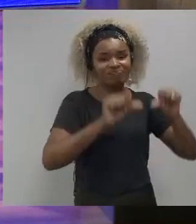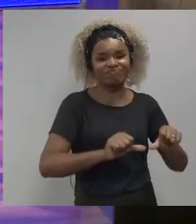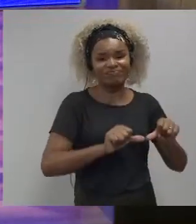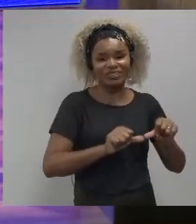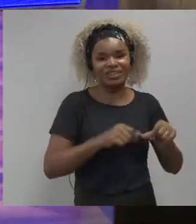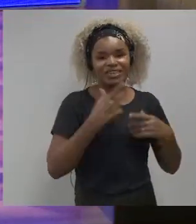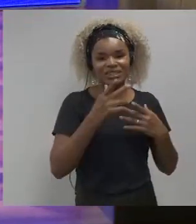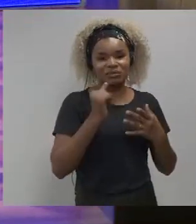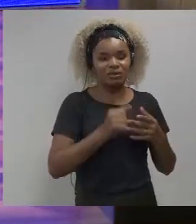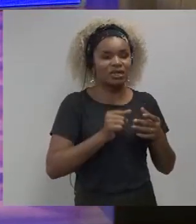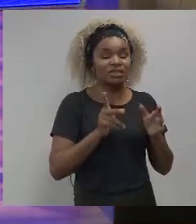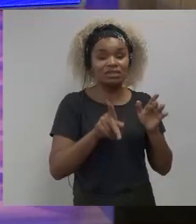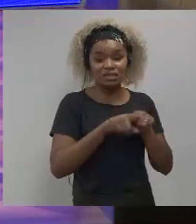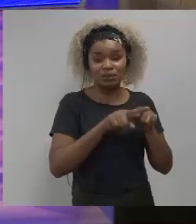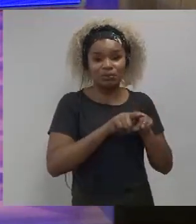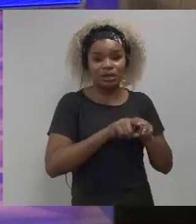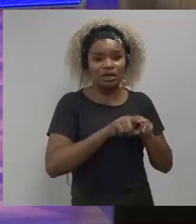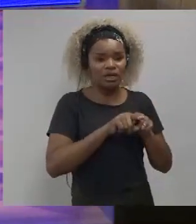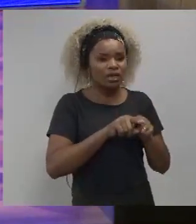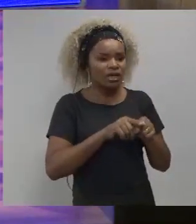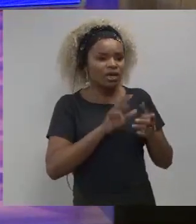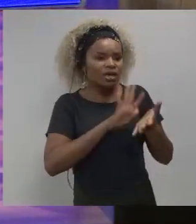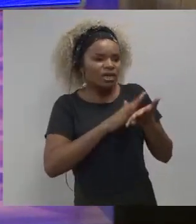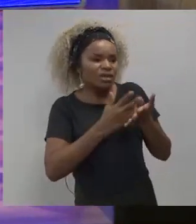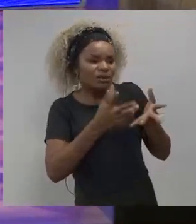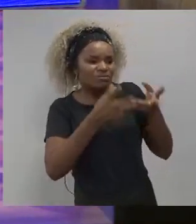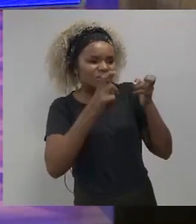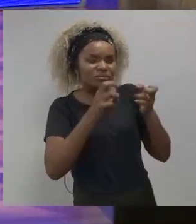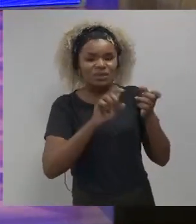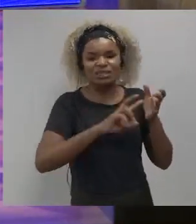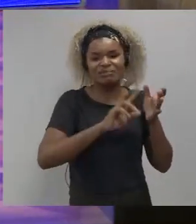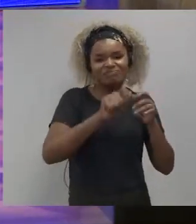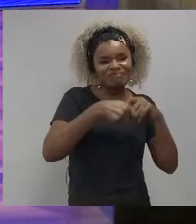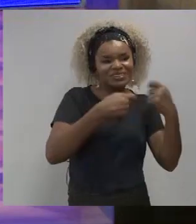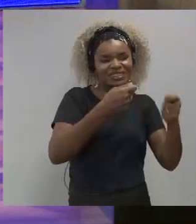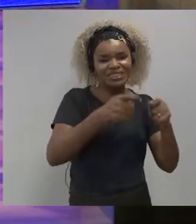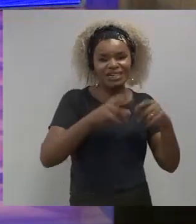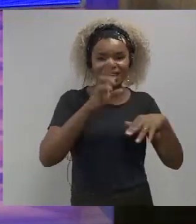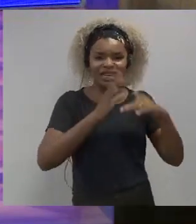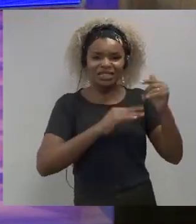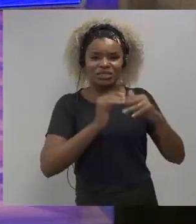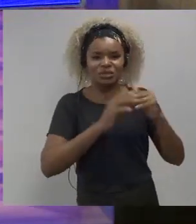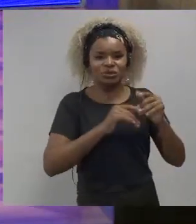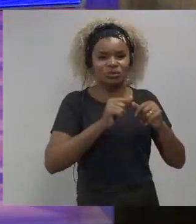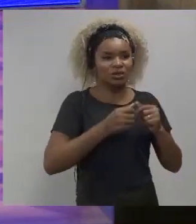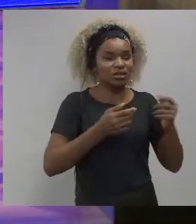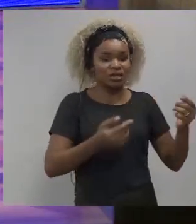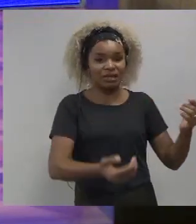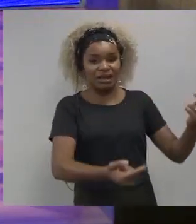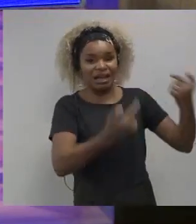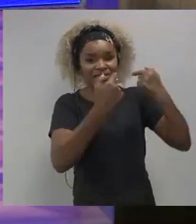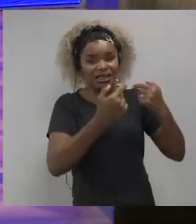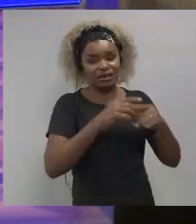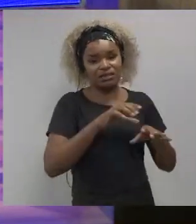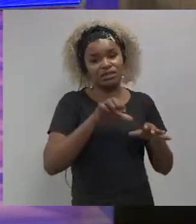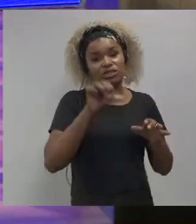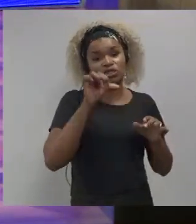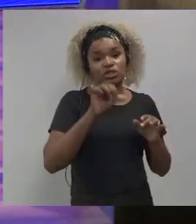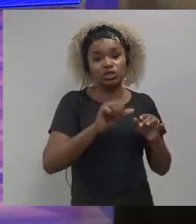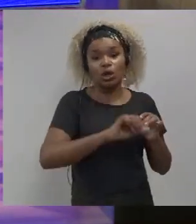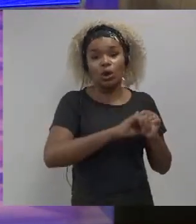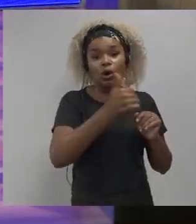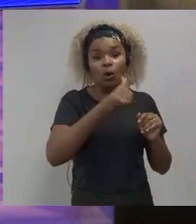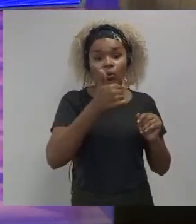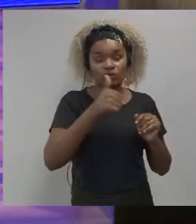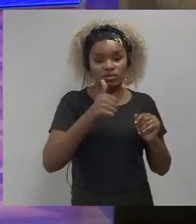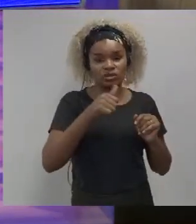interpret some of the warning signs in advance of the 9-11 attacks this is a very high profile consequence of what